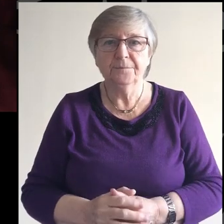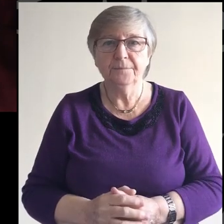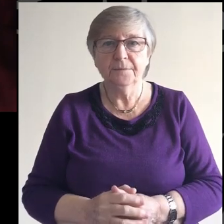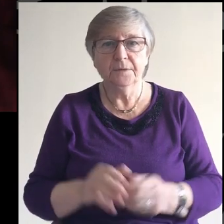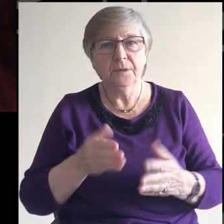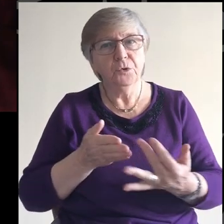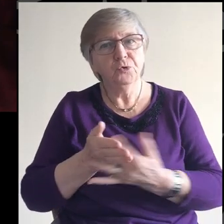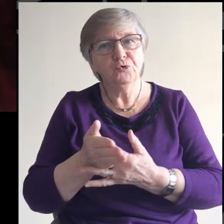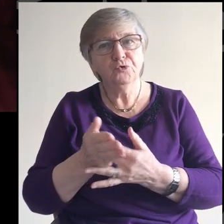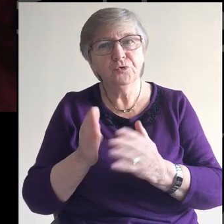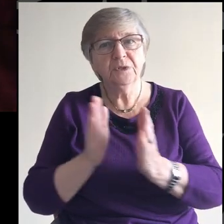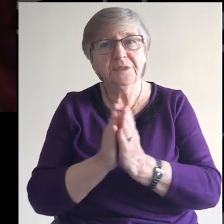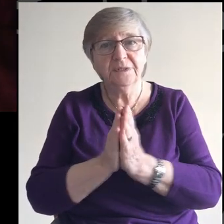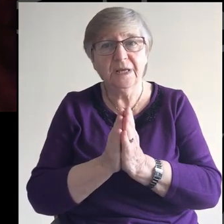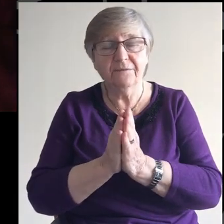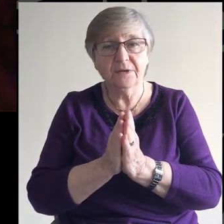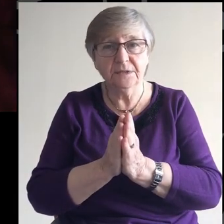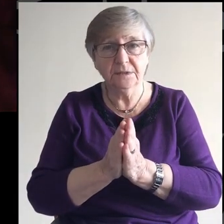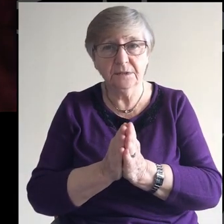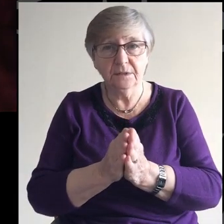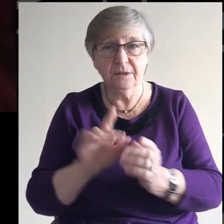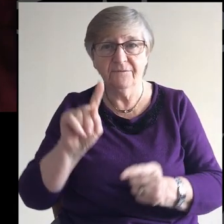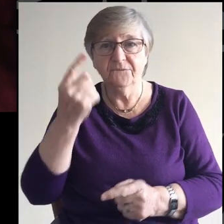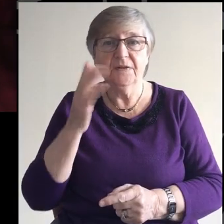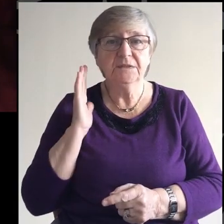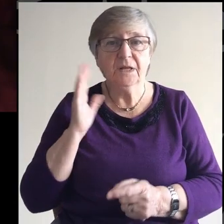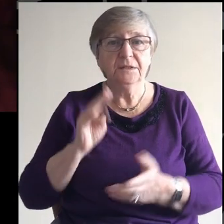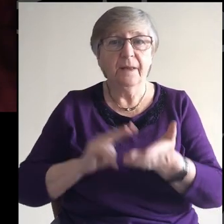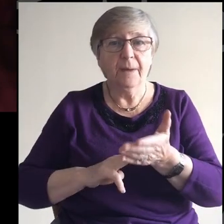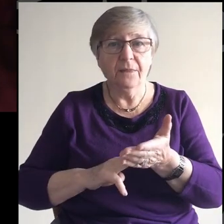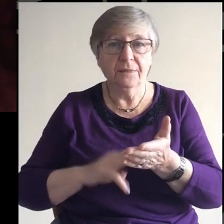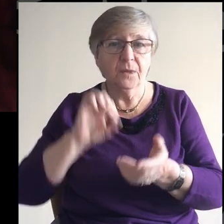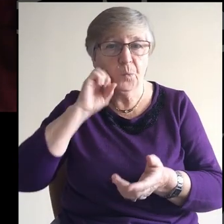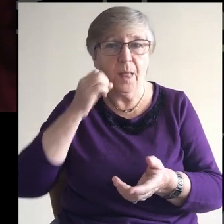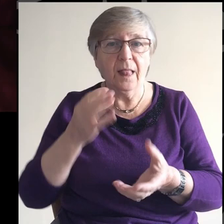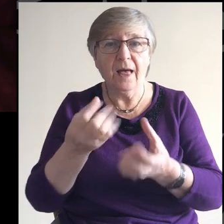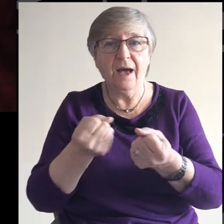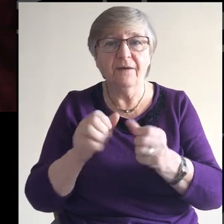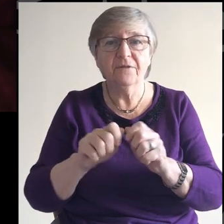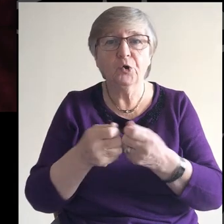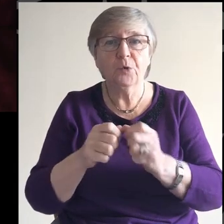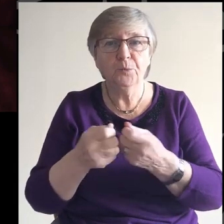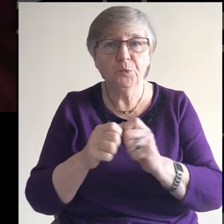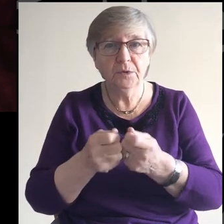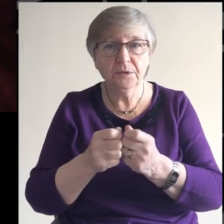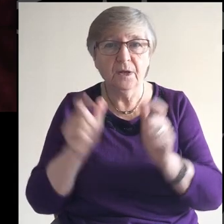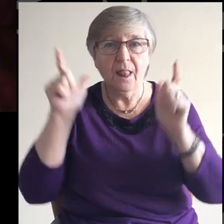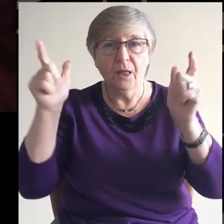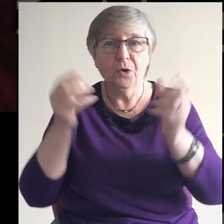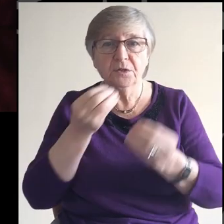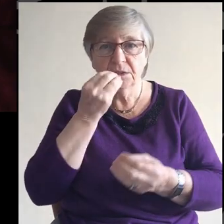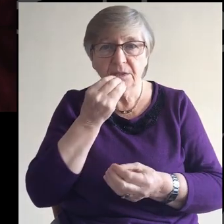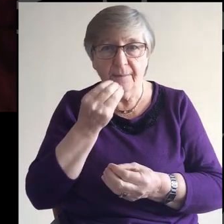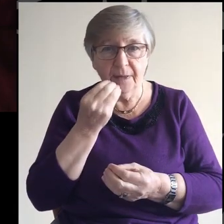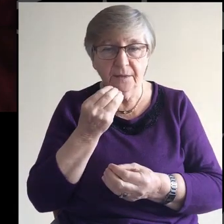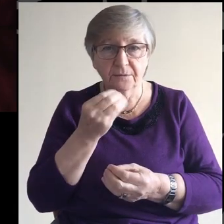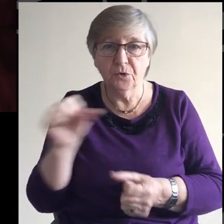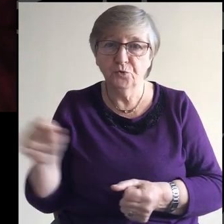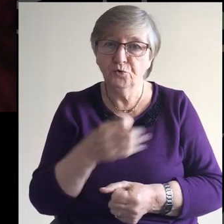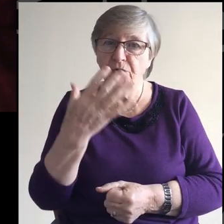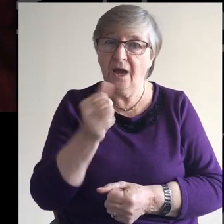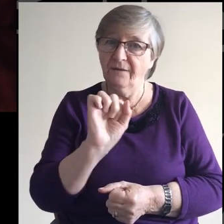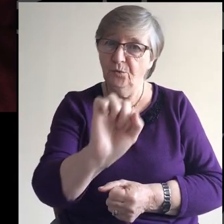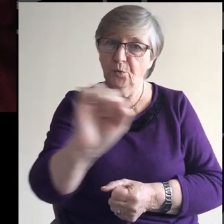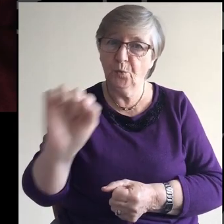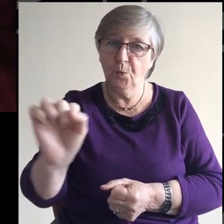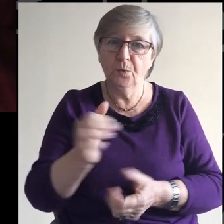the service on the first Sunday of the month, we will be sharing in the Lord's Supper. And if you're wanting to join with us, then you should have your own